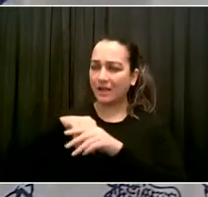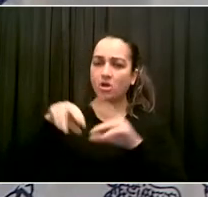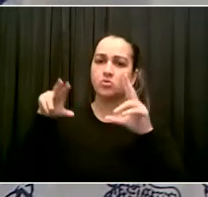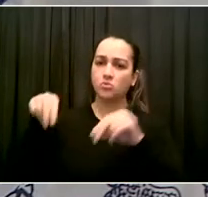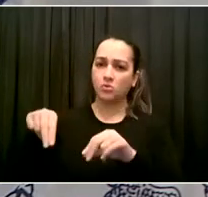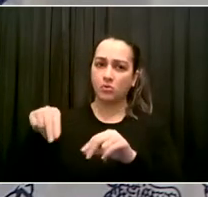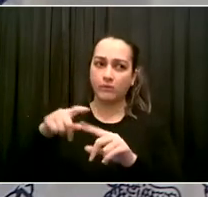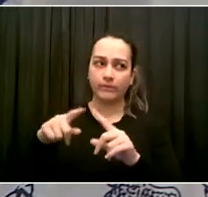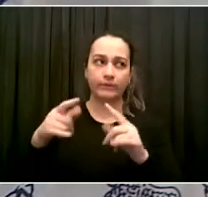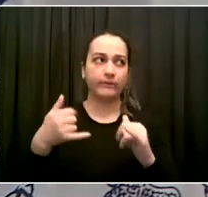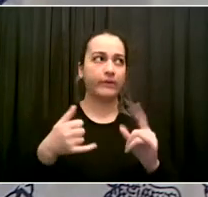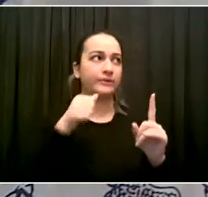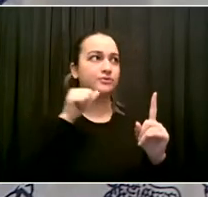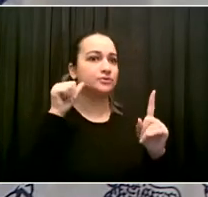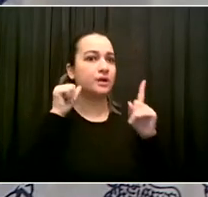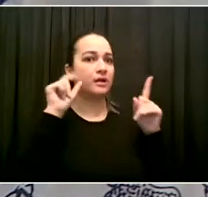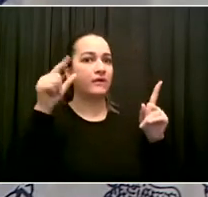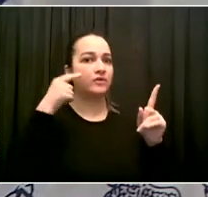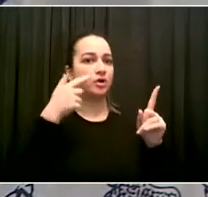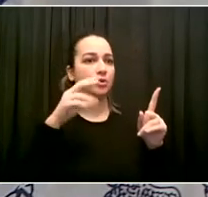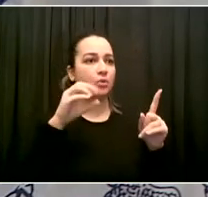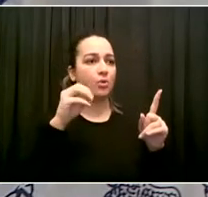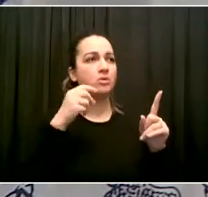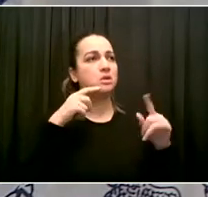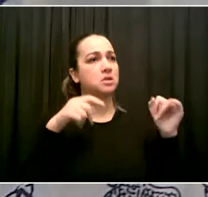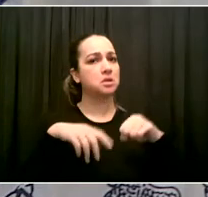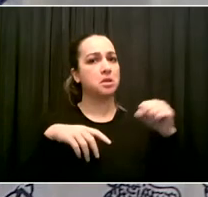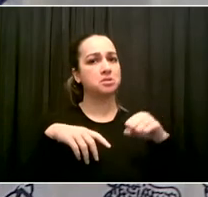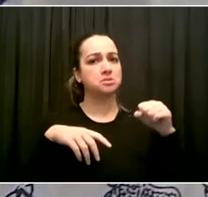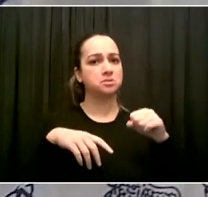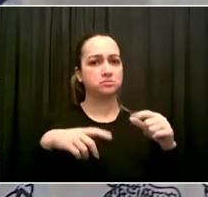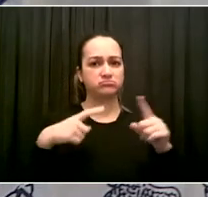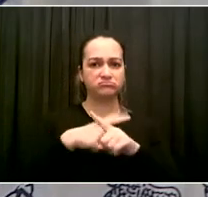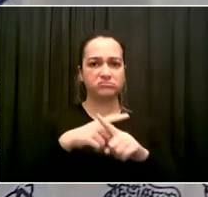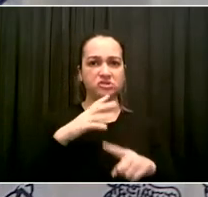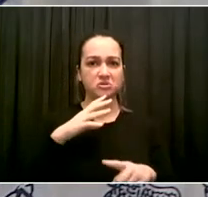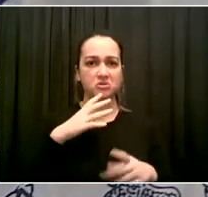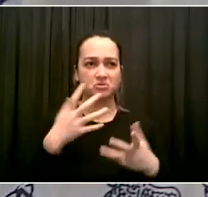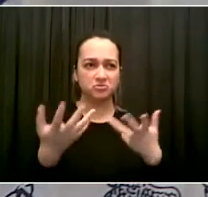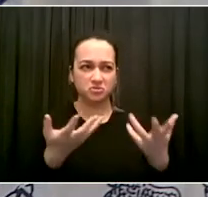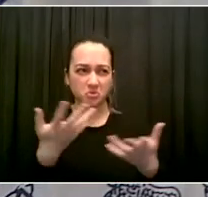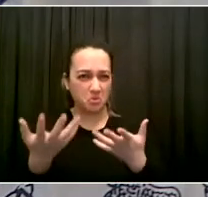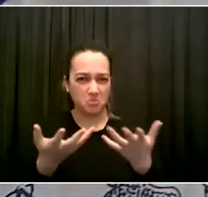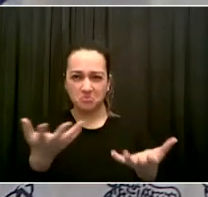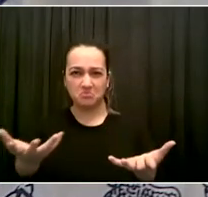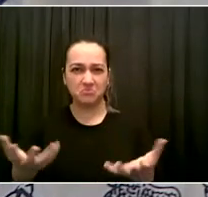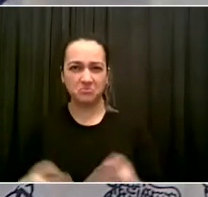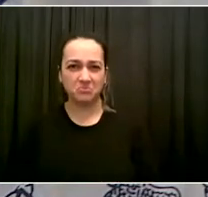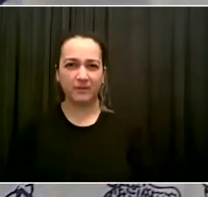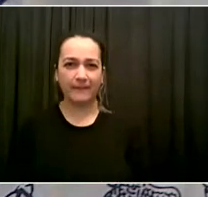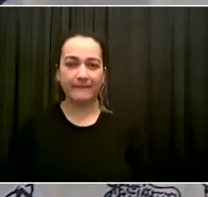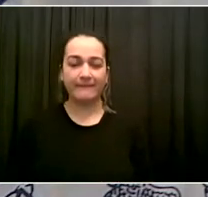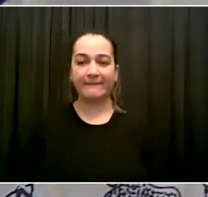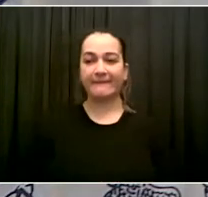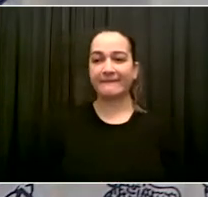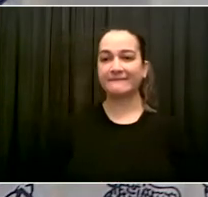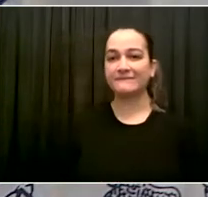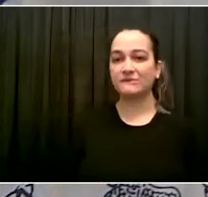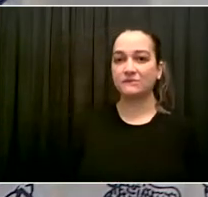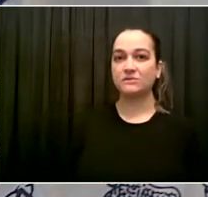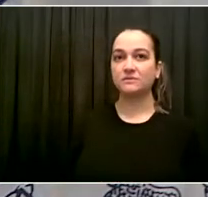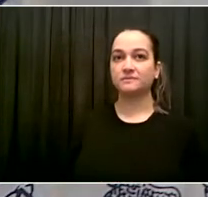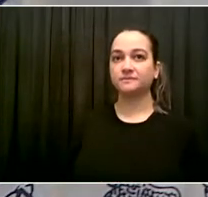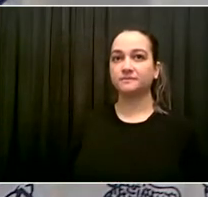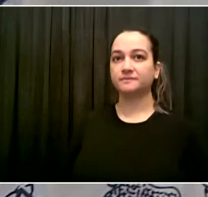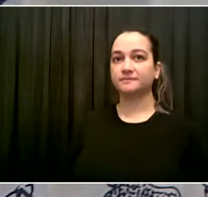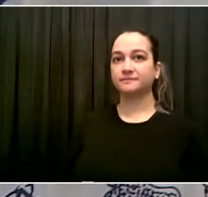identifying a mystery that we all should focus on. The State of New York continues to make decisions without consulting. The